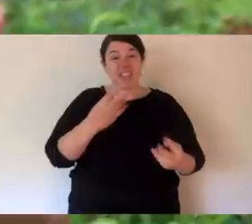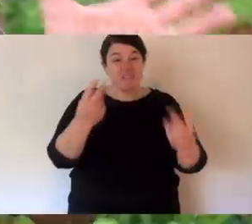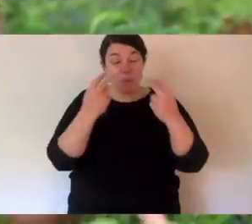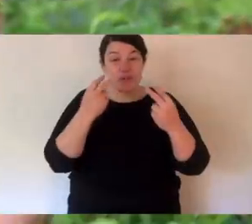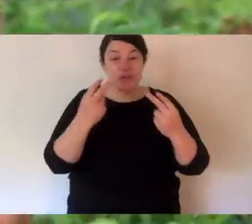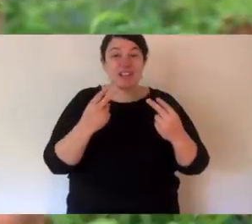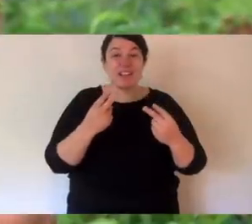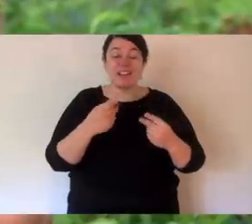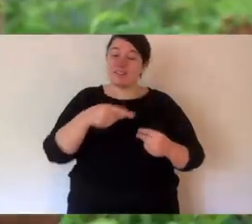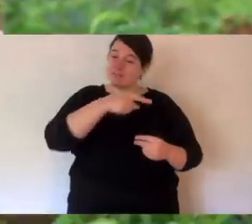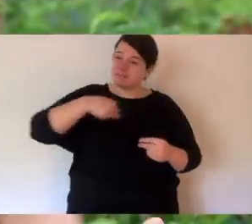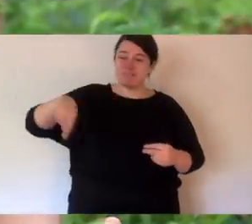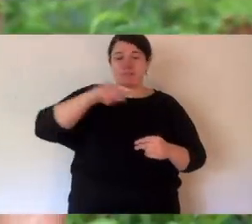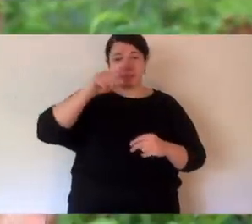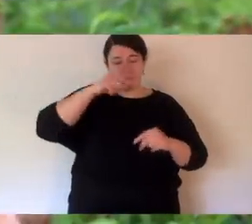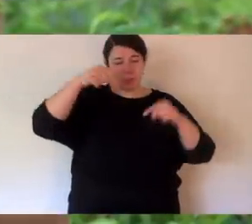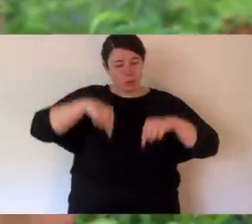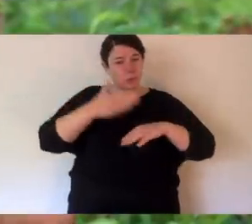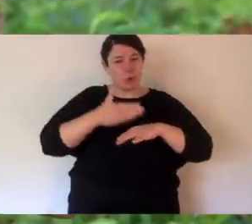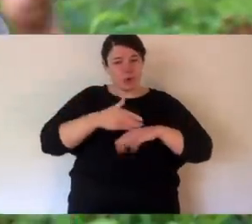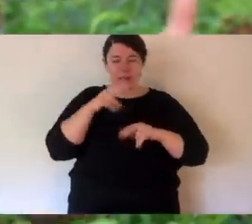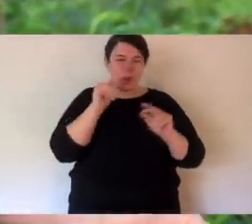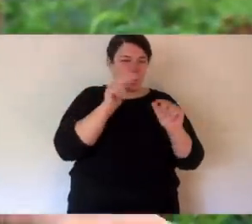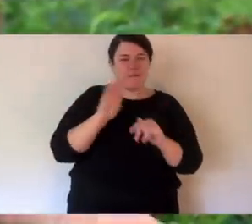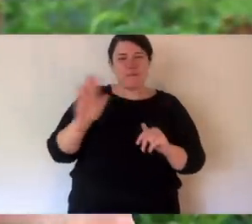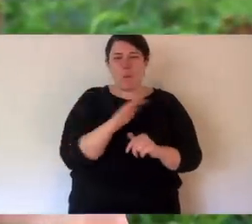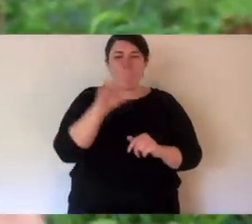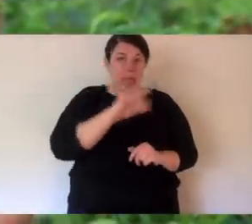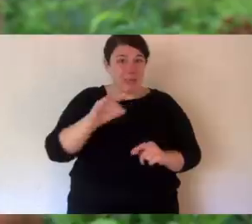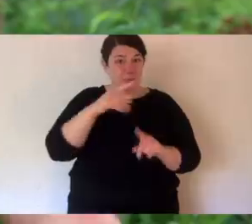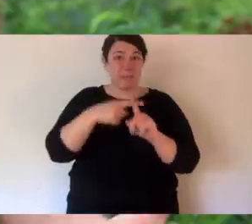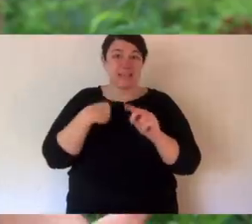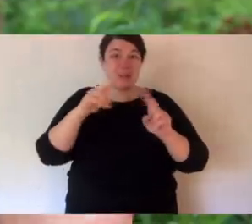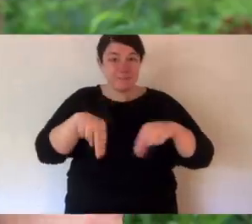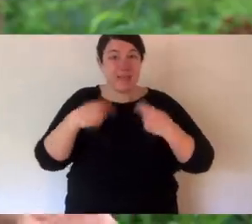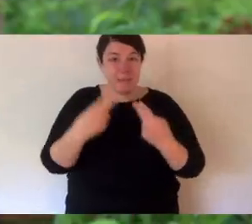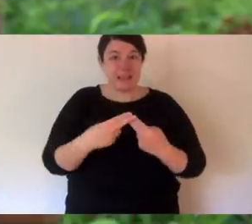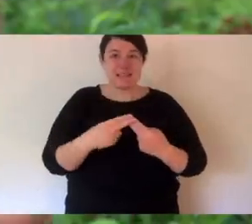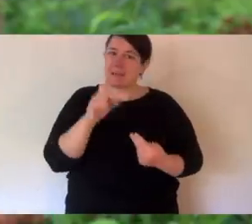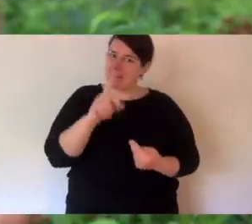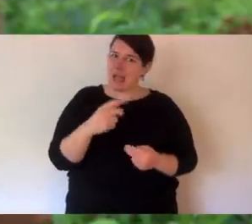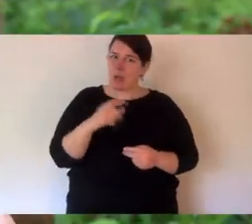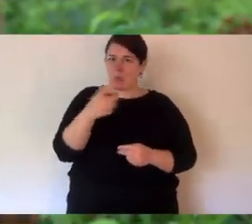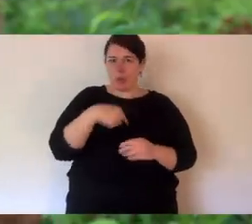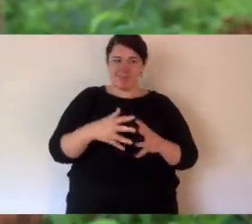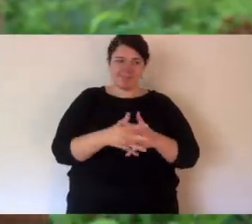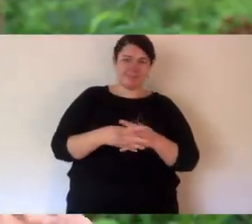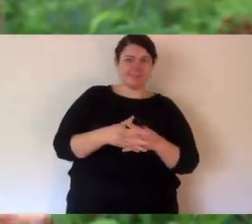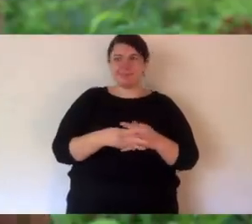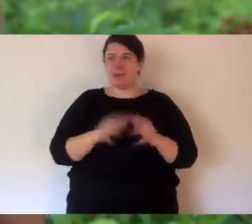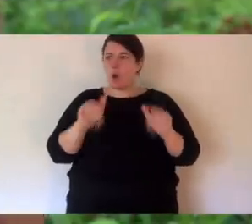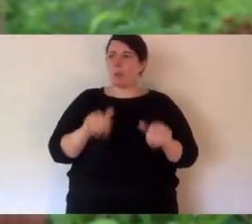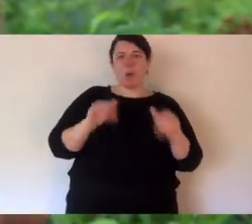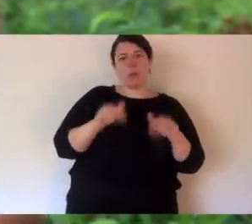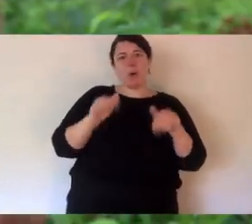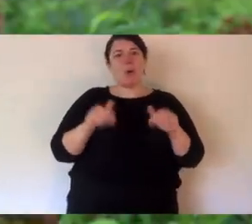Thanks for watching, everyone. The keepers and I are looking after all of our animals and our families, but we all have a bit of extra time at the